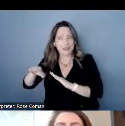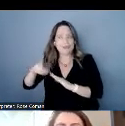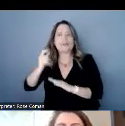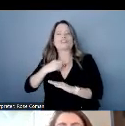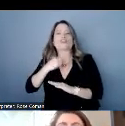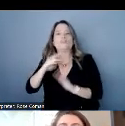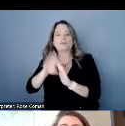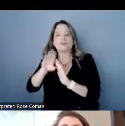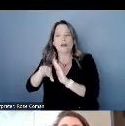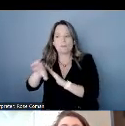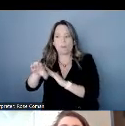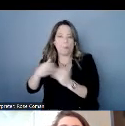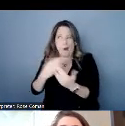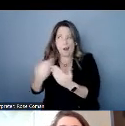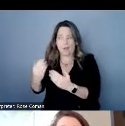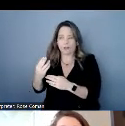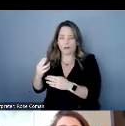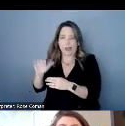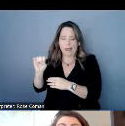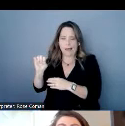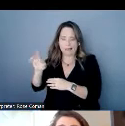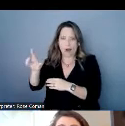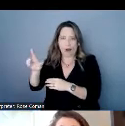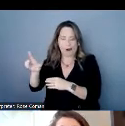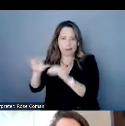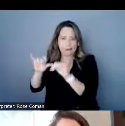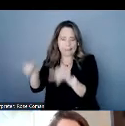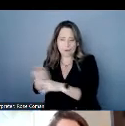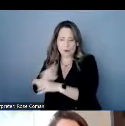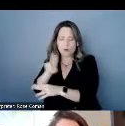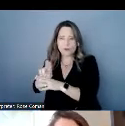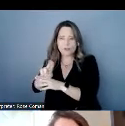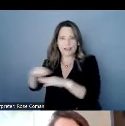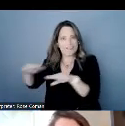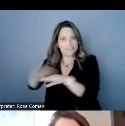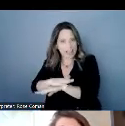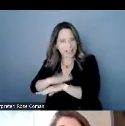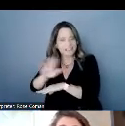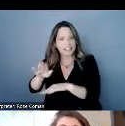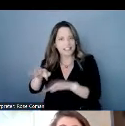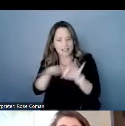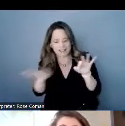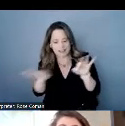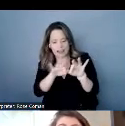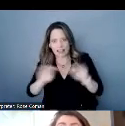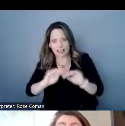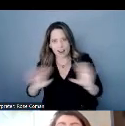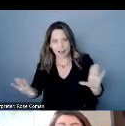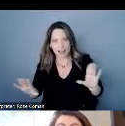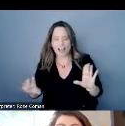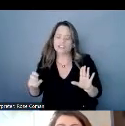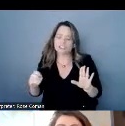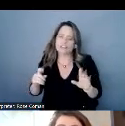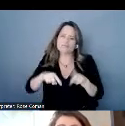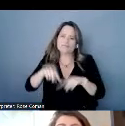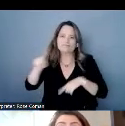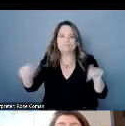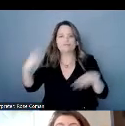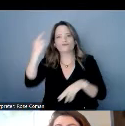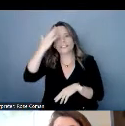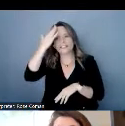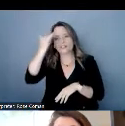having trouble with it so there are lots of things that can impact captions from the speaker to the connectivity